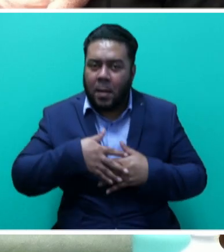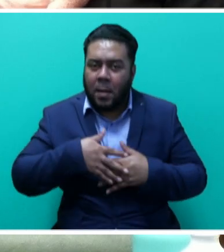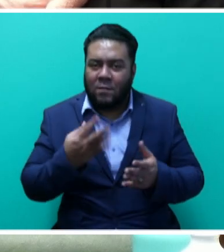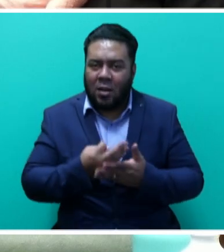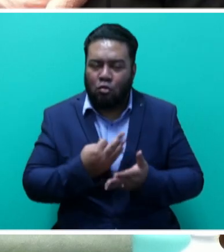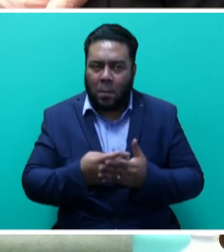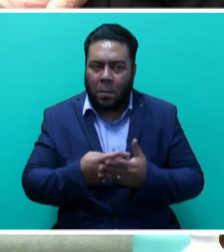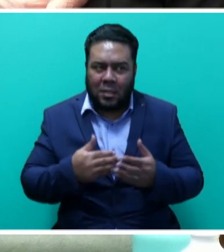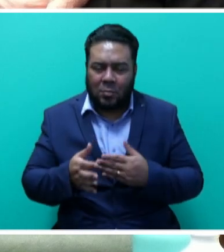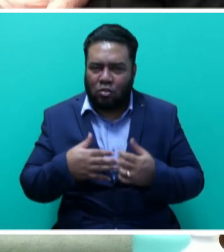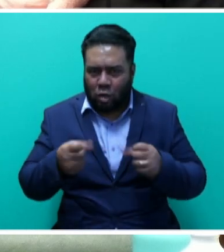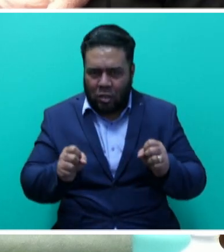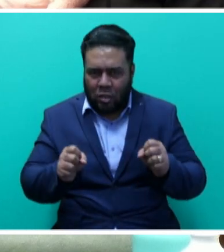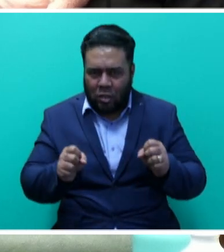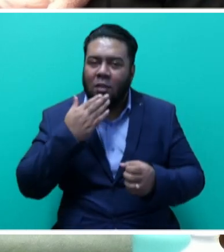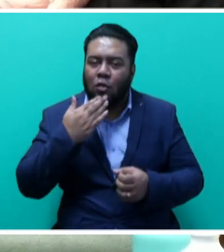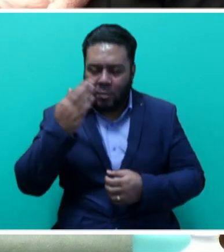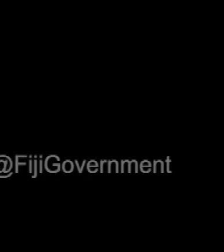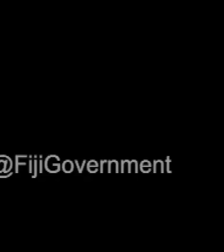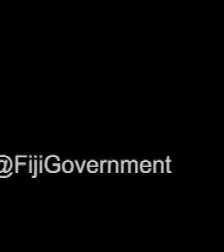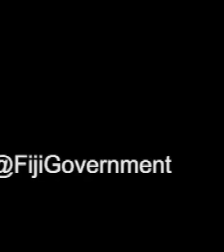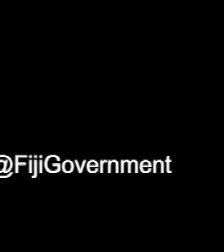strategy. Thank you, Mr. Speaker.